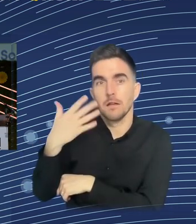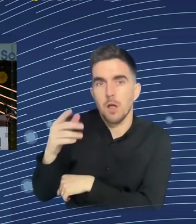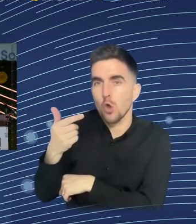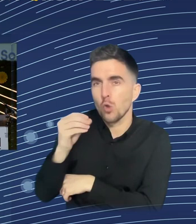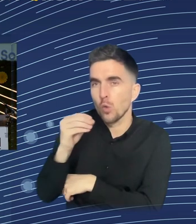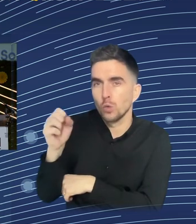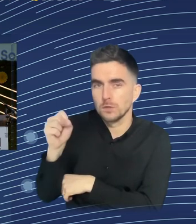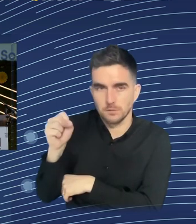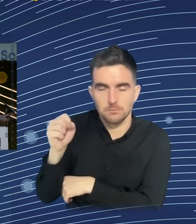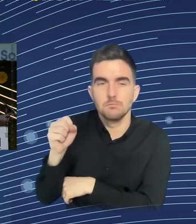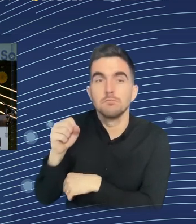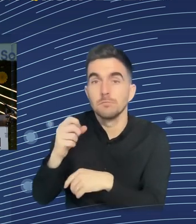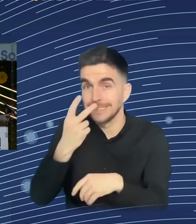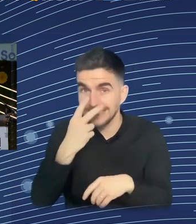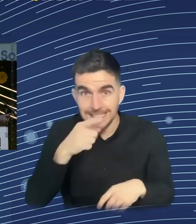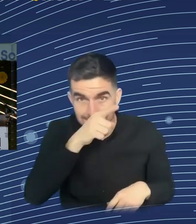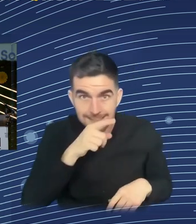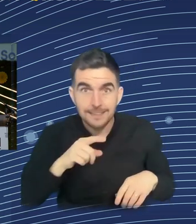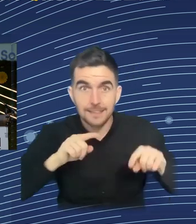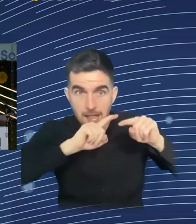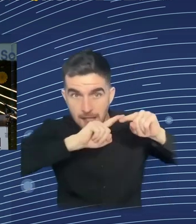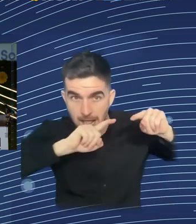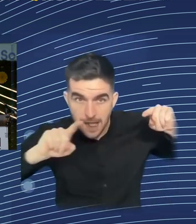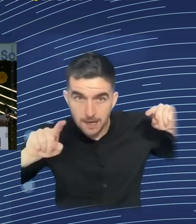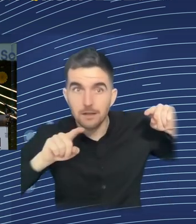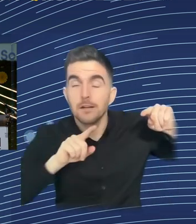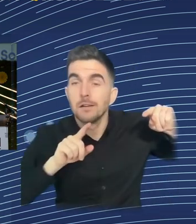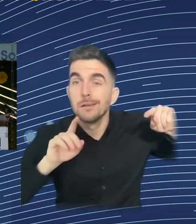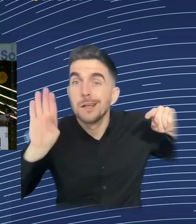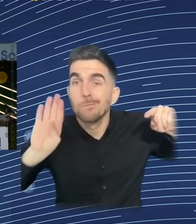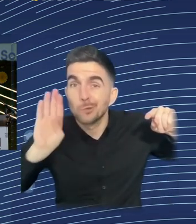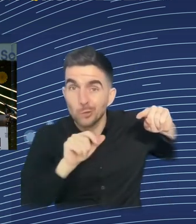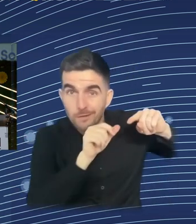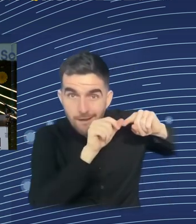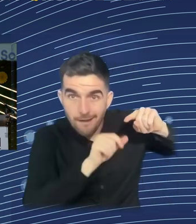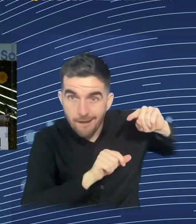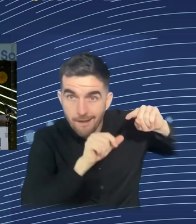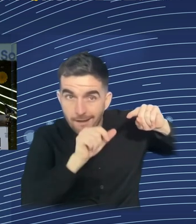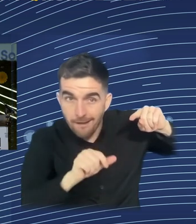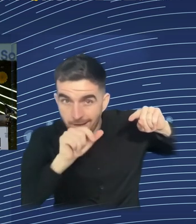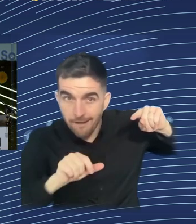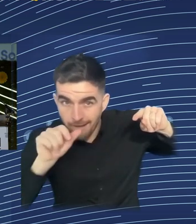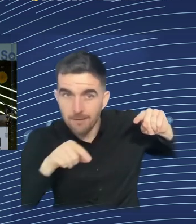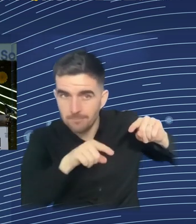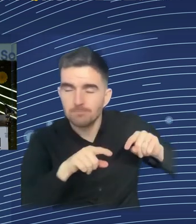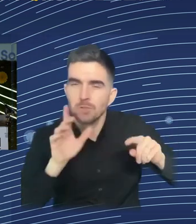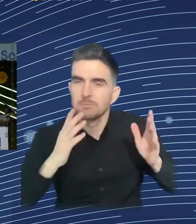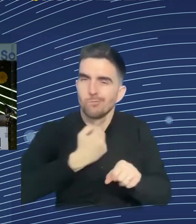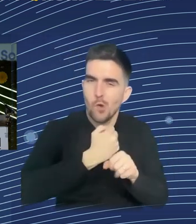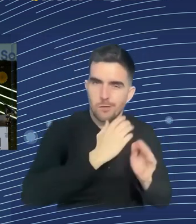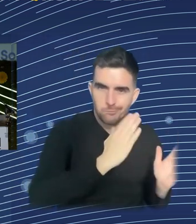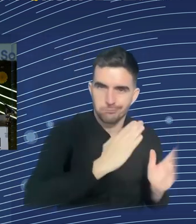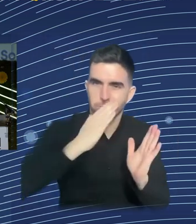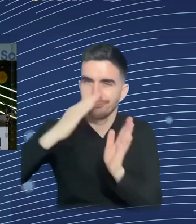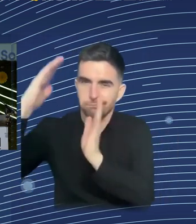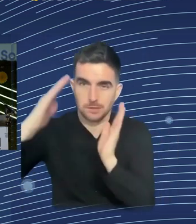And then the dark blue, the workers who lost their jobs that moved to higher paying jobs, those were the more qualified workers